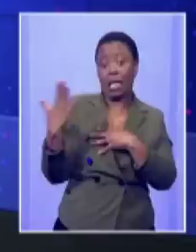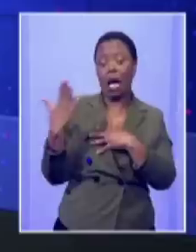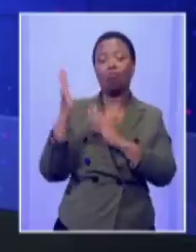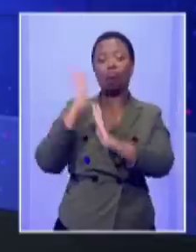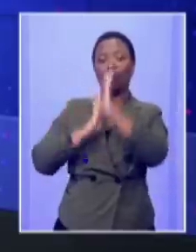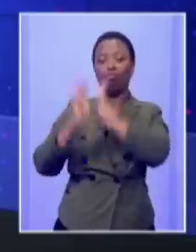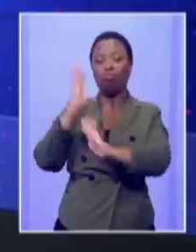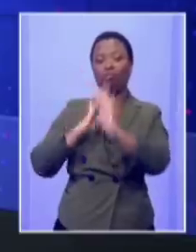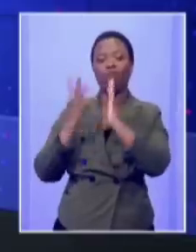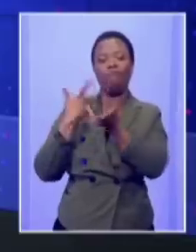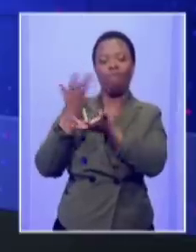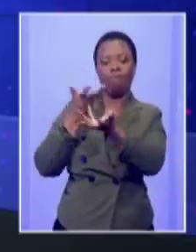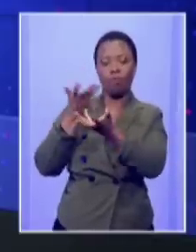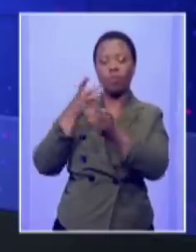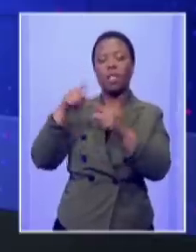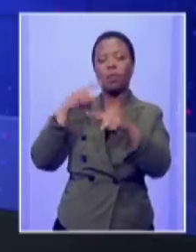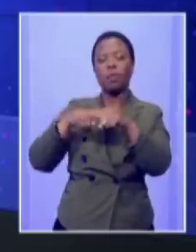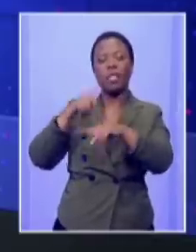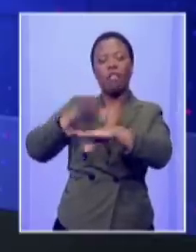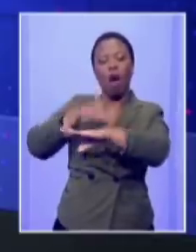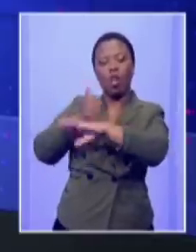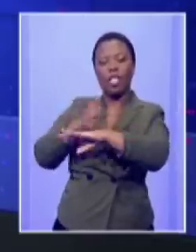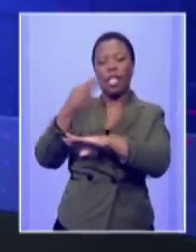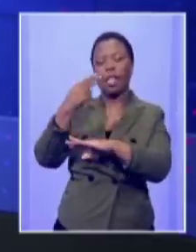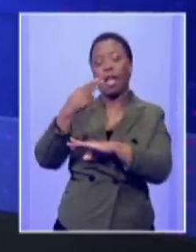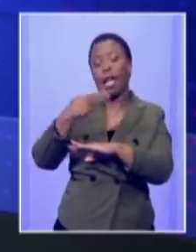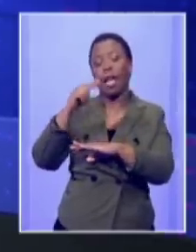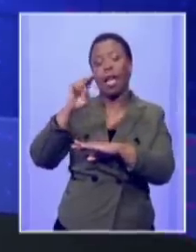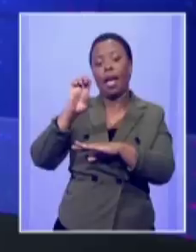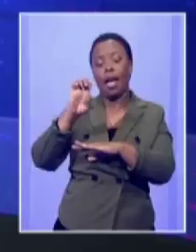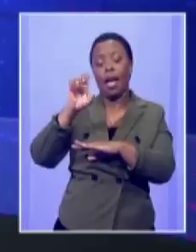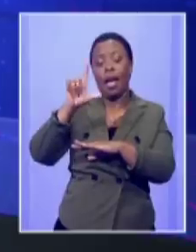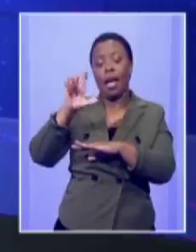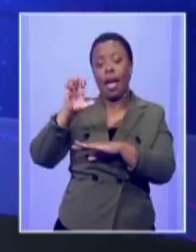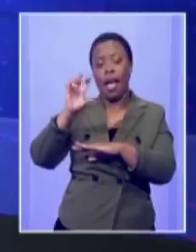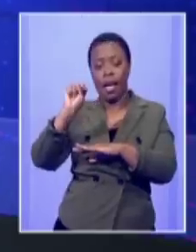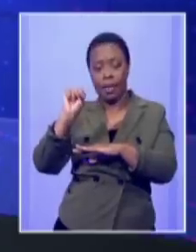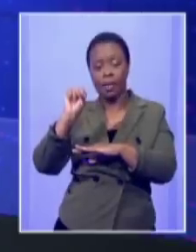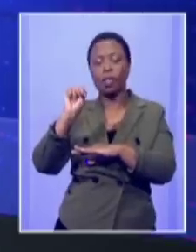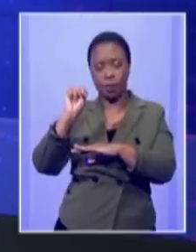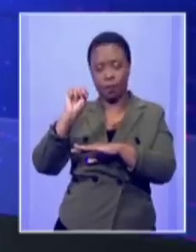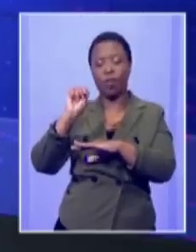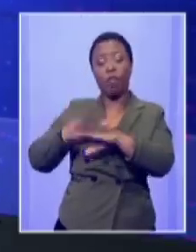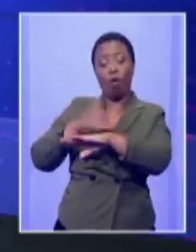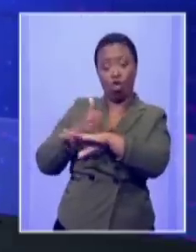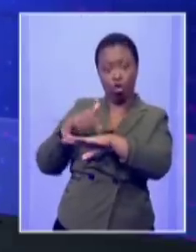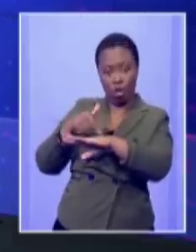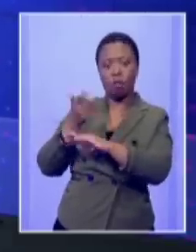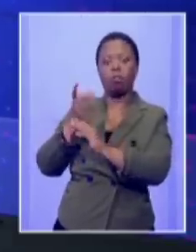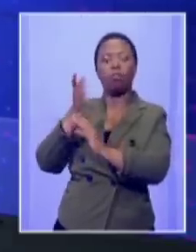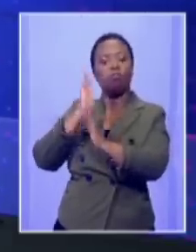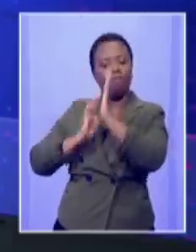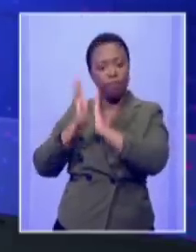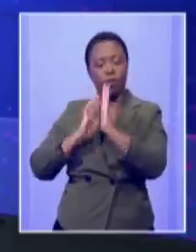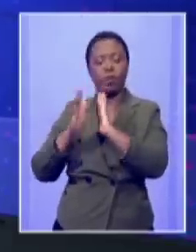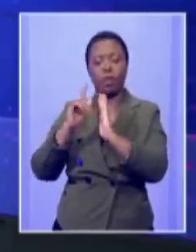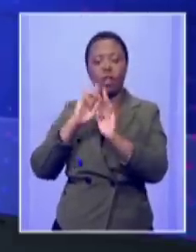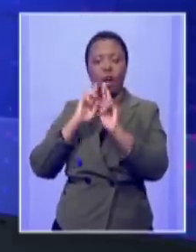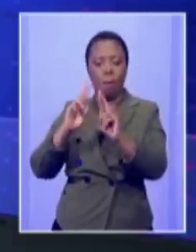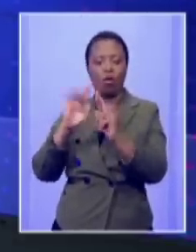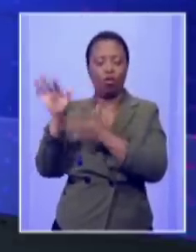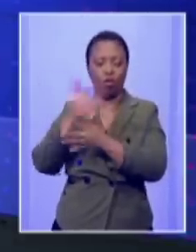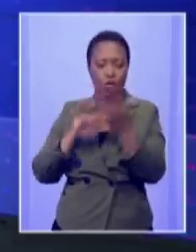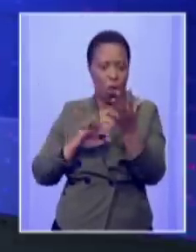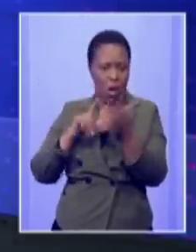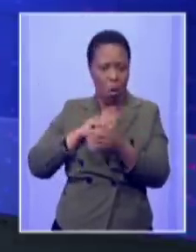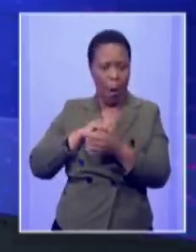uh about the helen suzman foundation confirming that they will uh talk to us uh for a right of reply on the story that